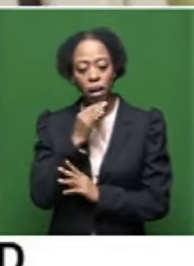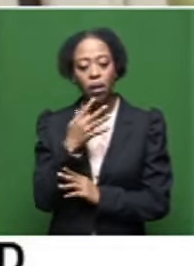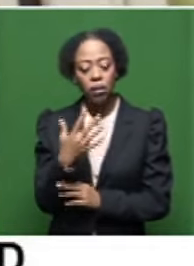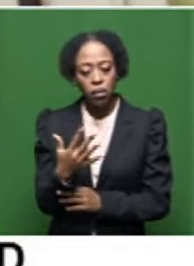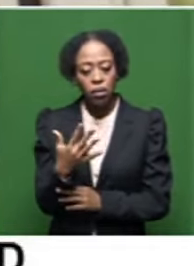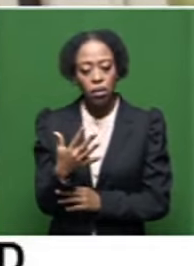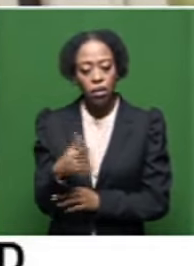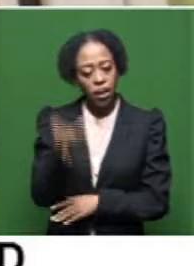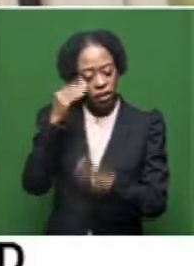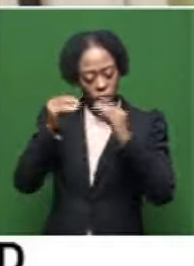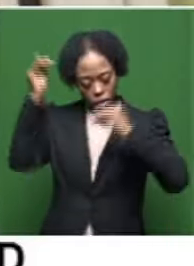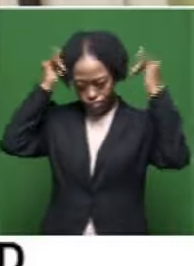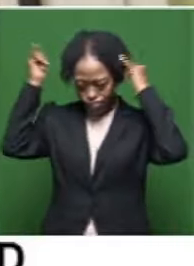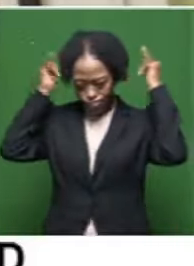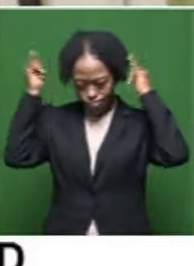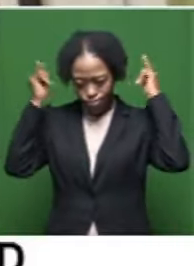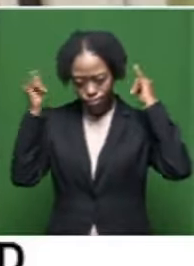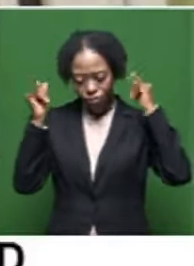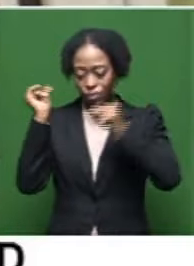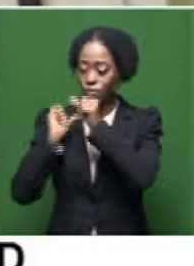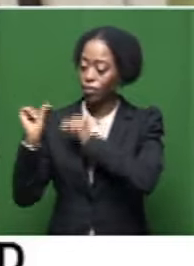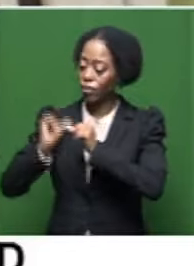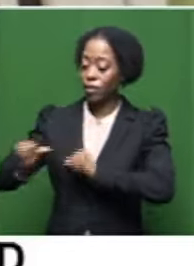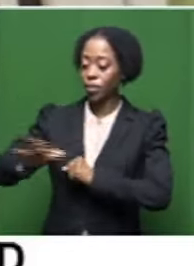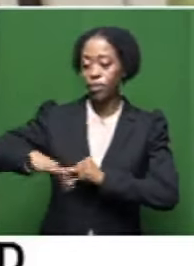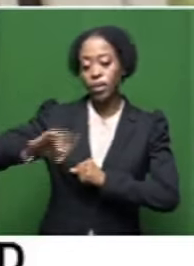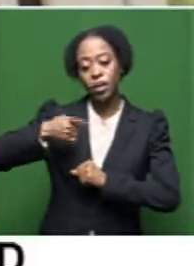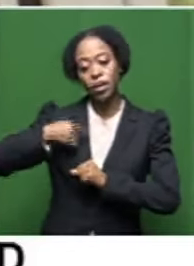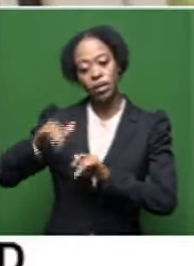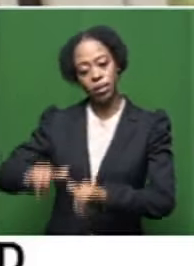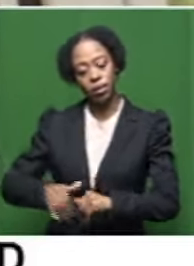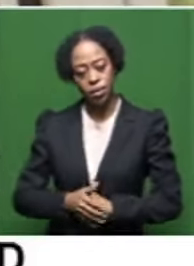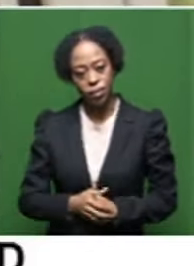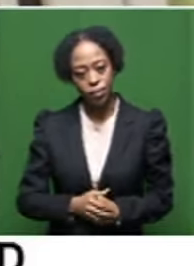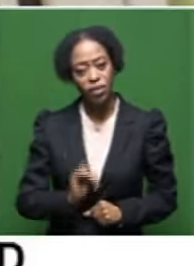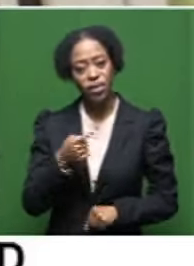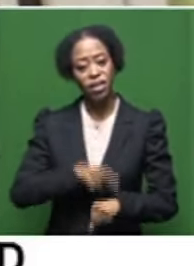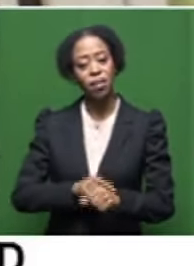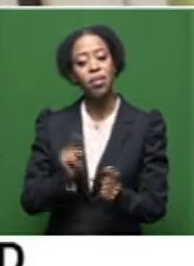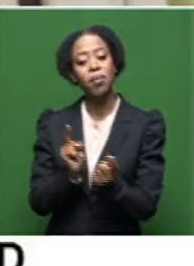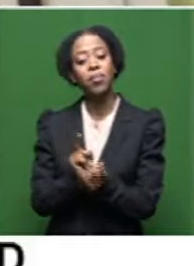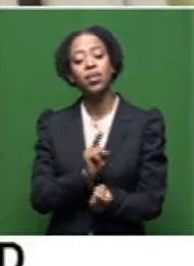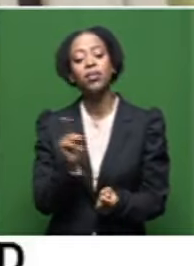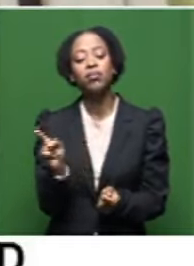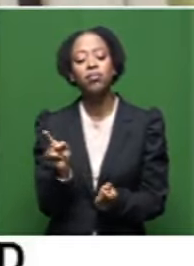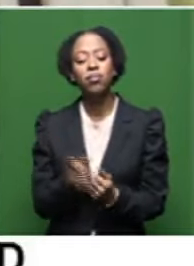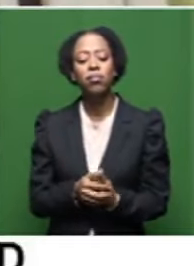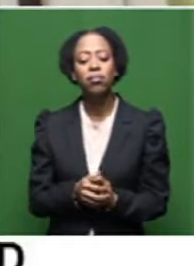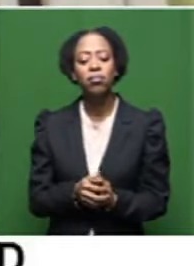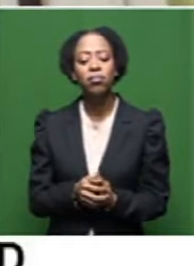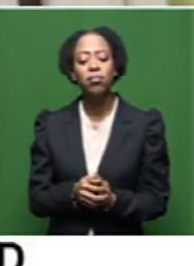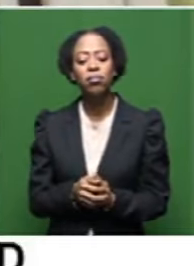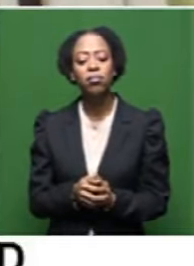of the histories of the places where he belonged. The first time I met Brad Dawn, Brad Dawn